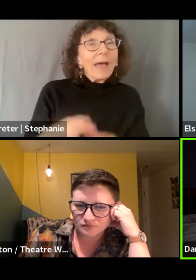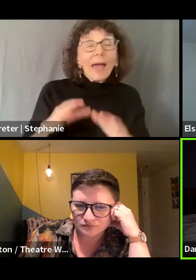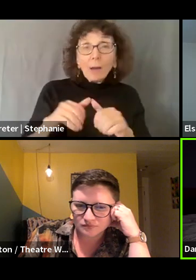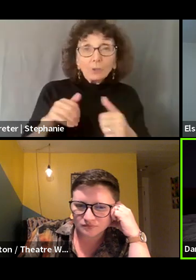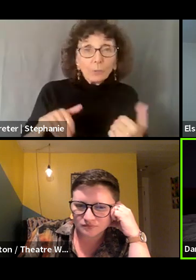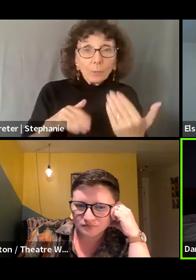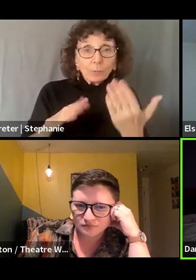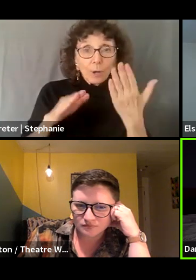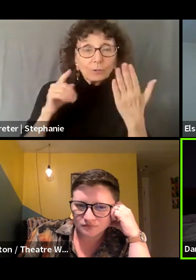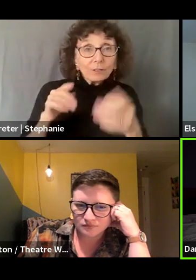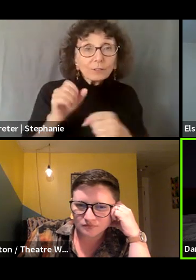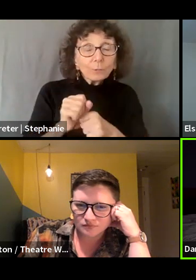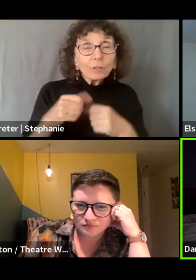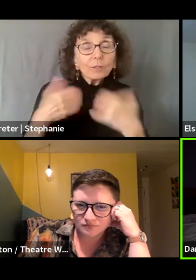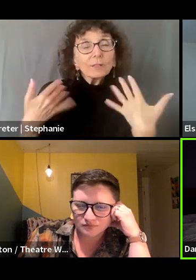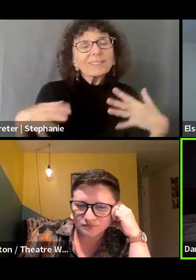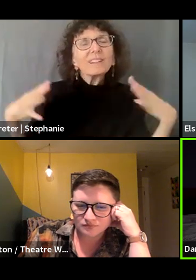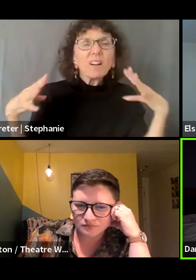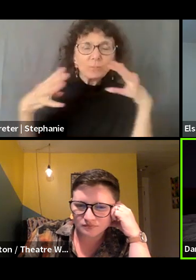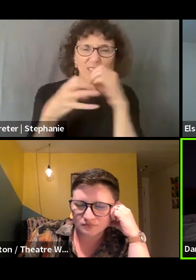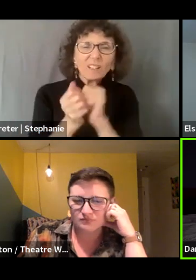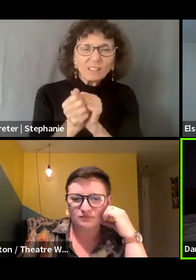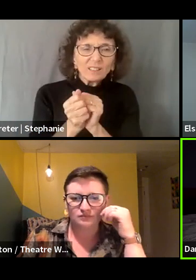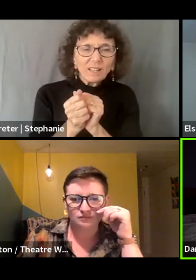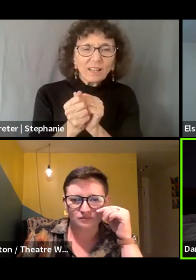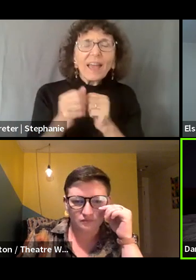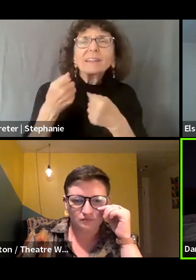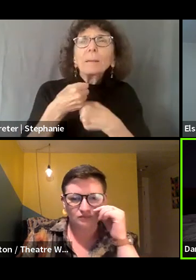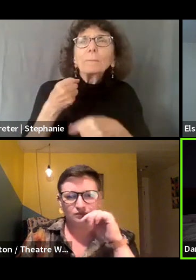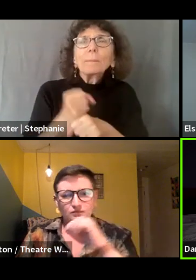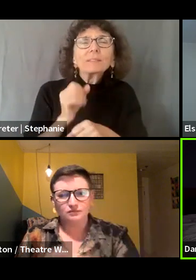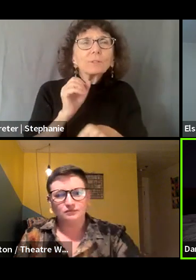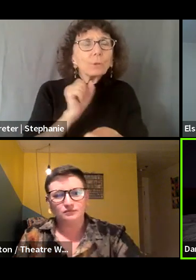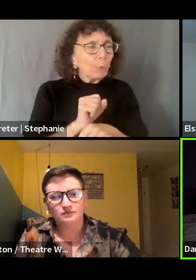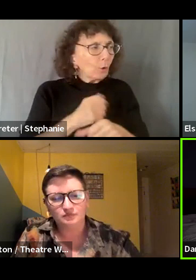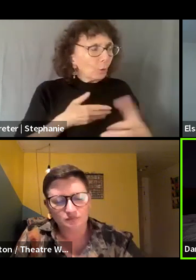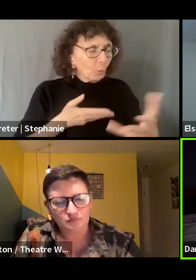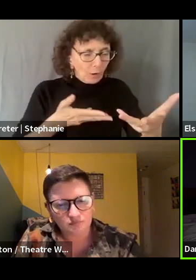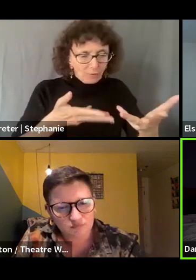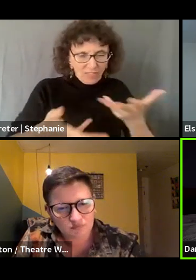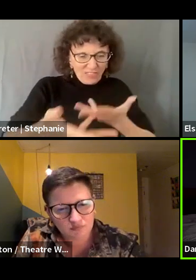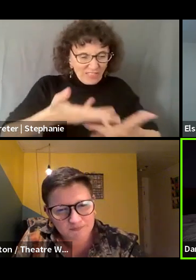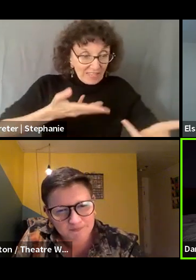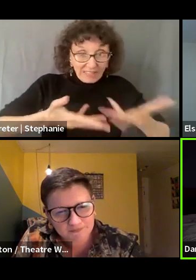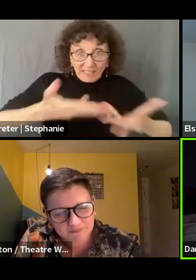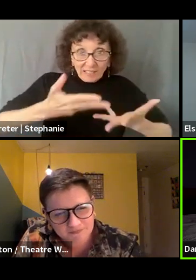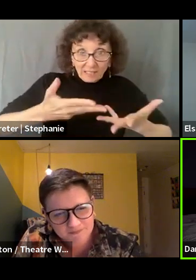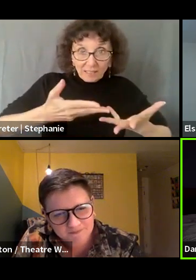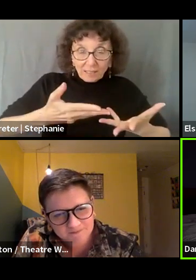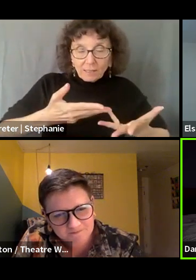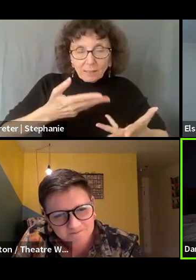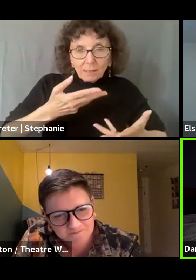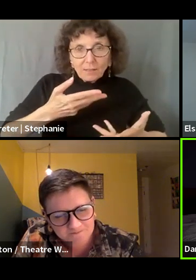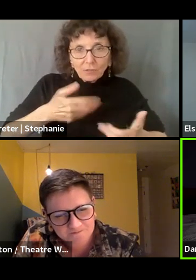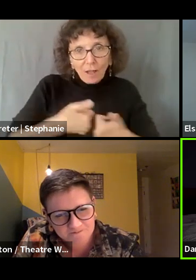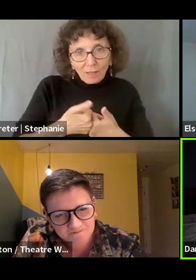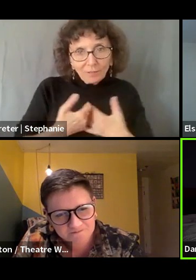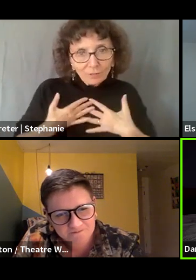what makes the interpersonal work really hard, which is that we are living in a world where, right,